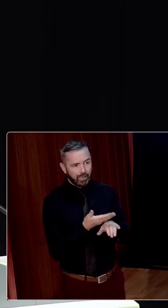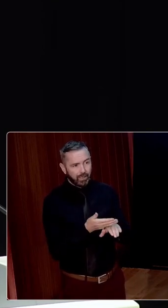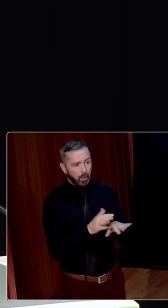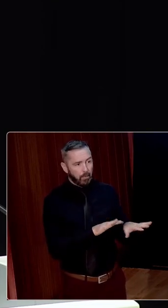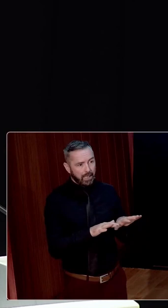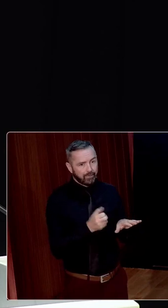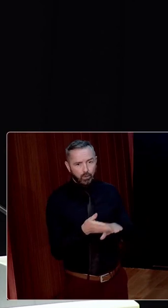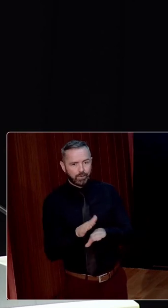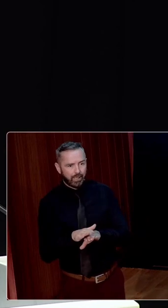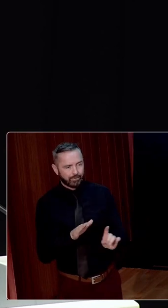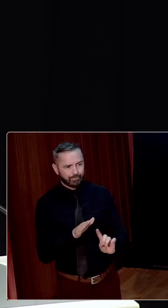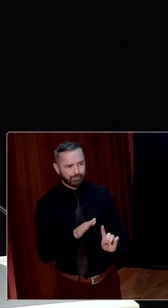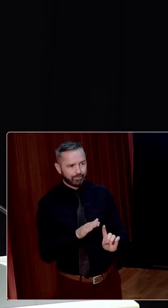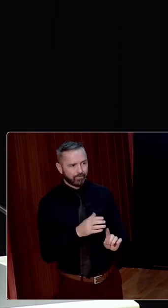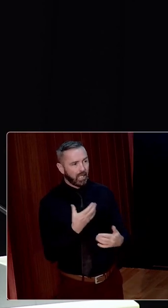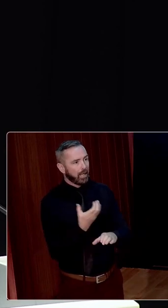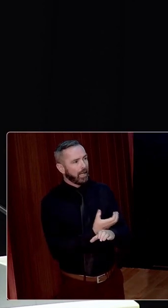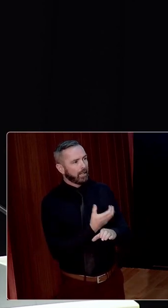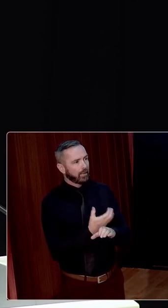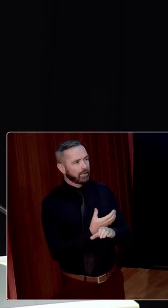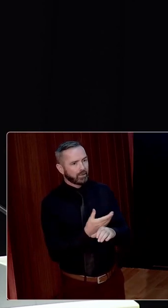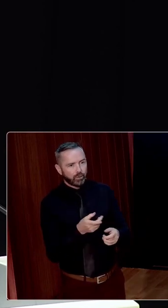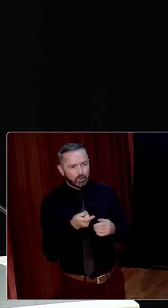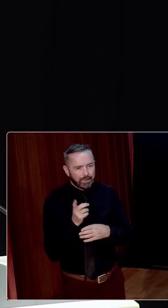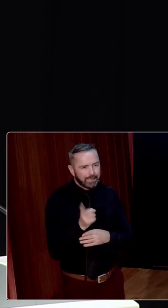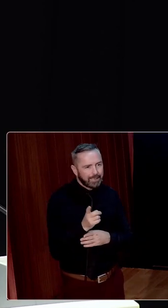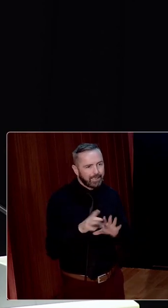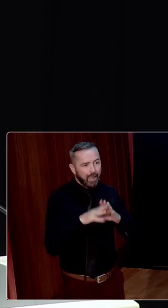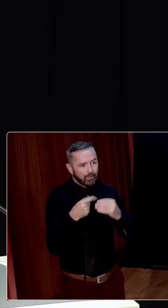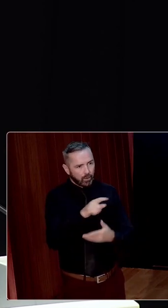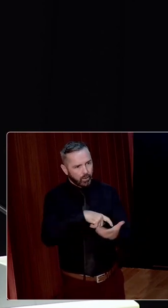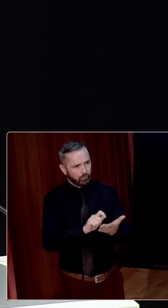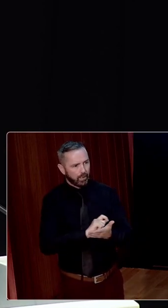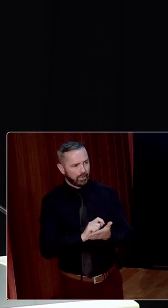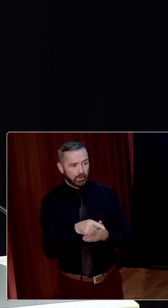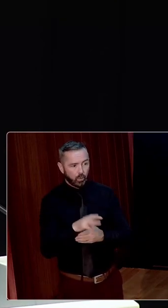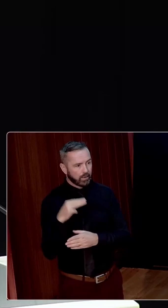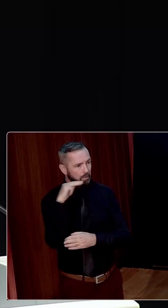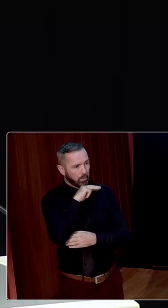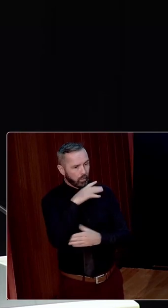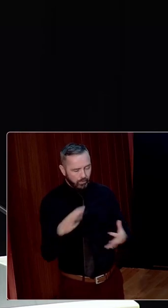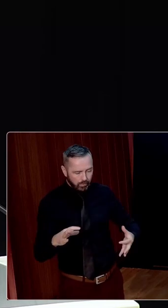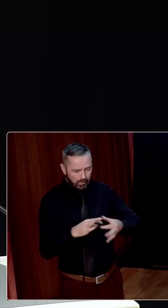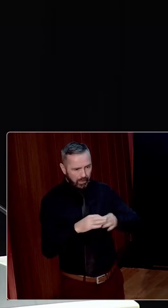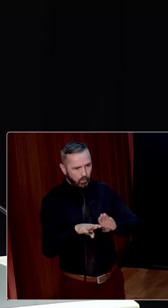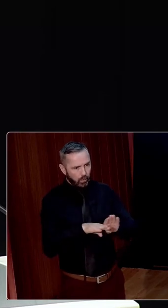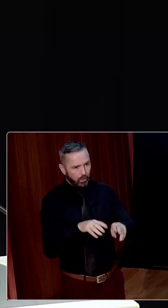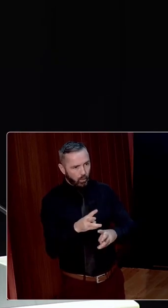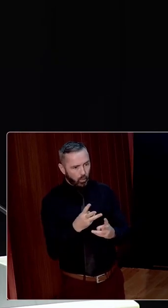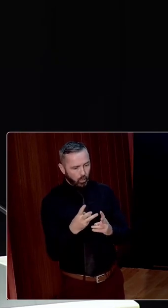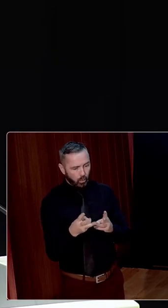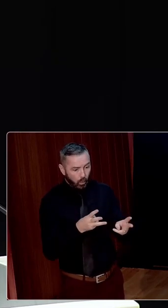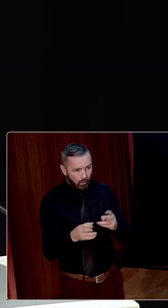It continues to spin its narrative in everything we write, which is why it's essential that we build it into the work of our analysis.